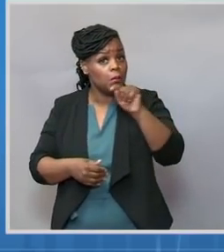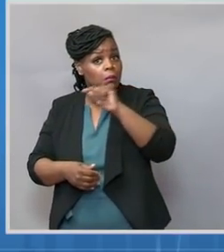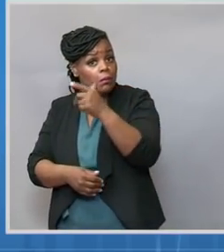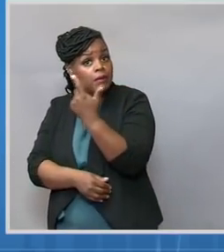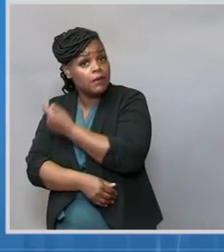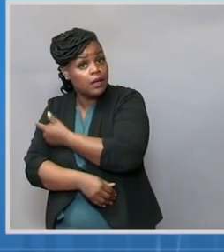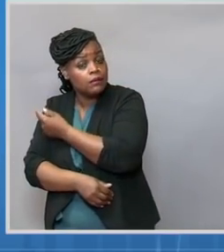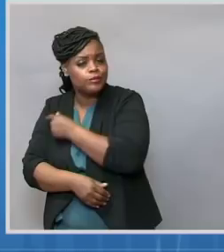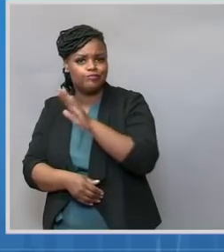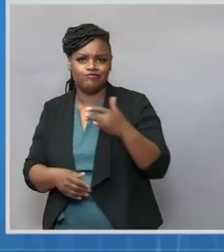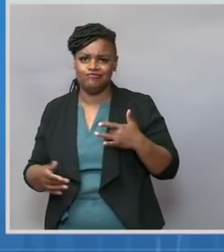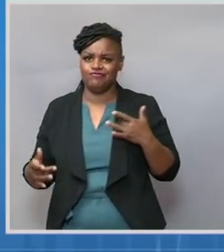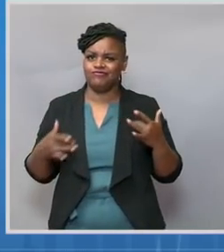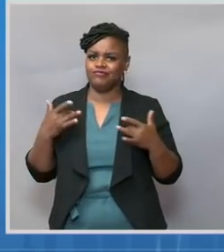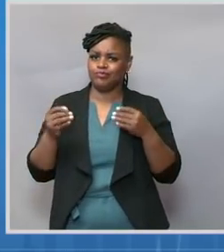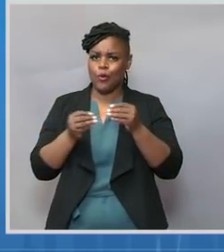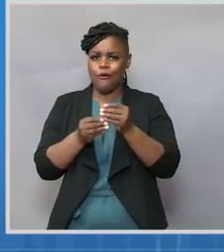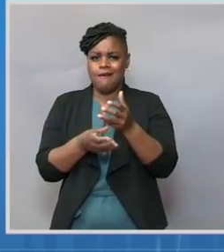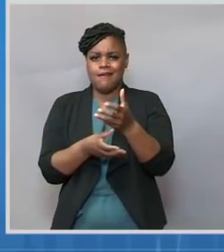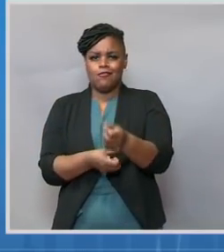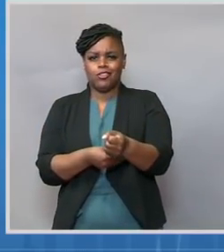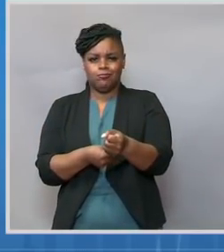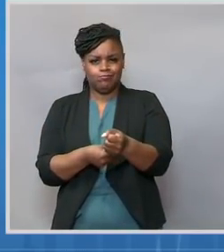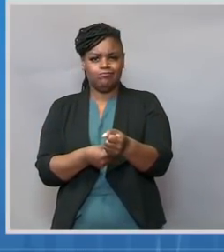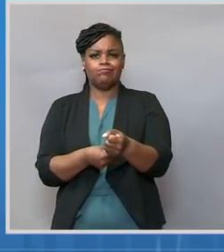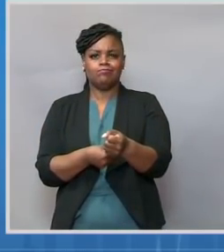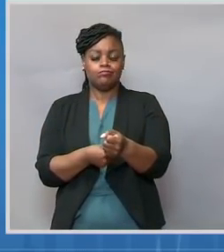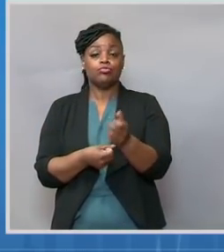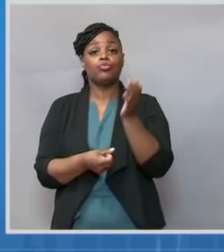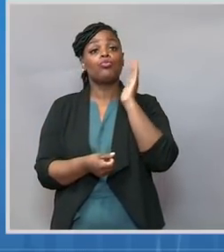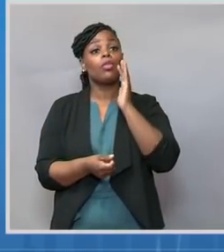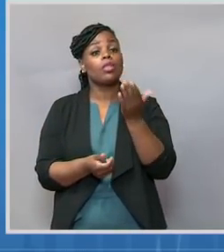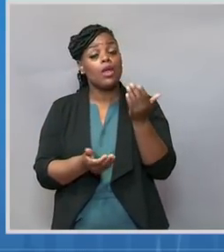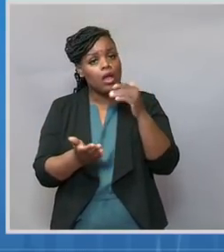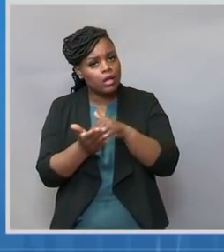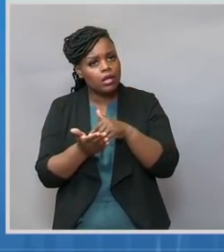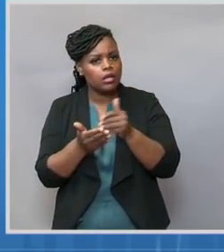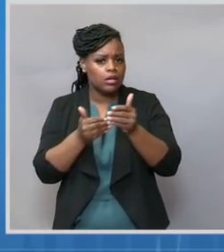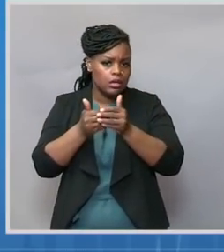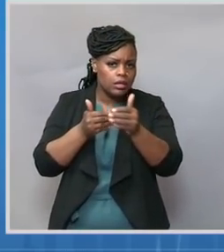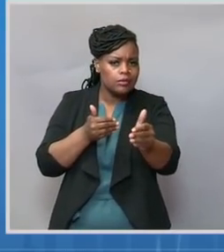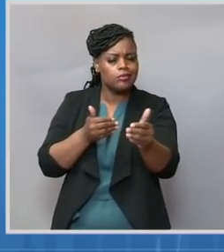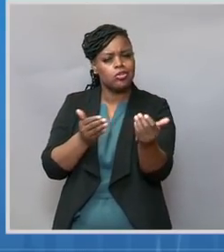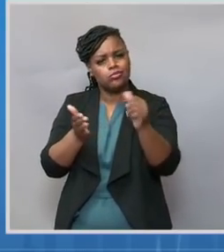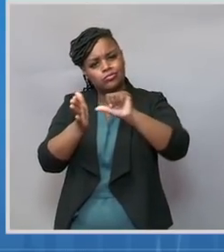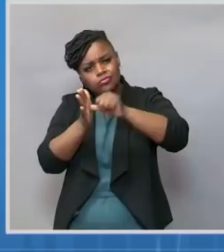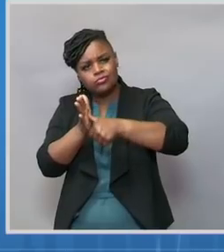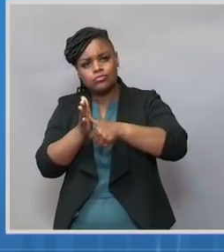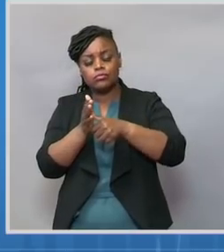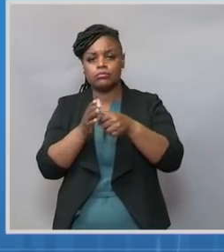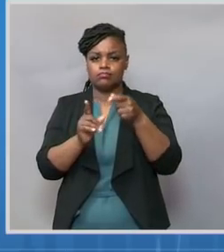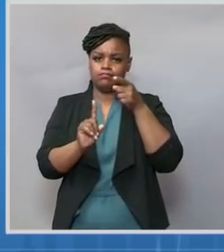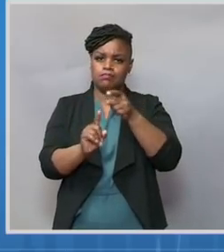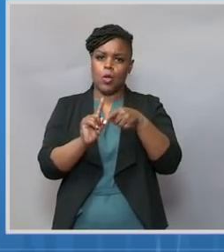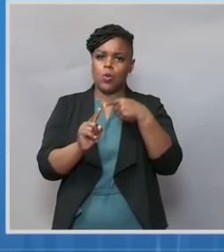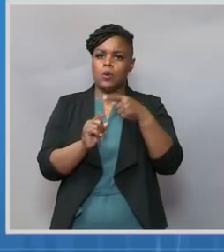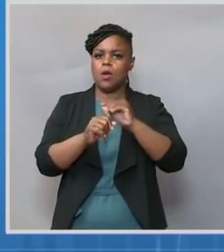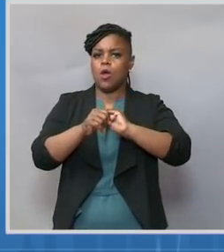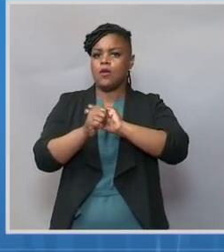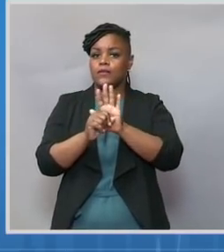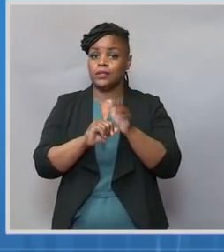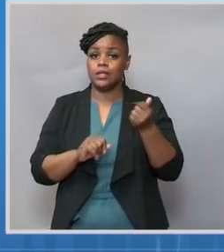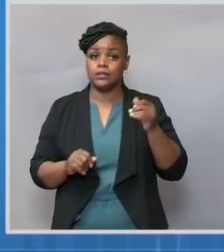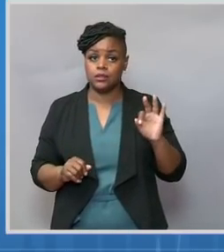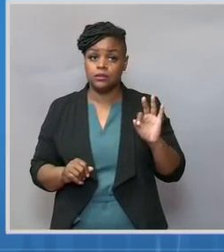days and weeks, we will double down in getting the facts to the American people about COVID-19, about the protection